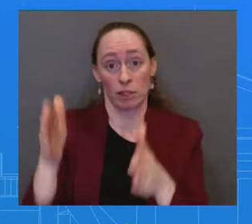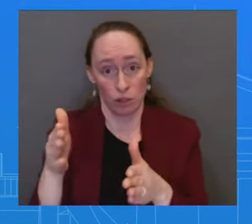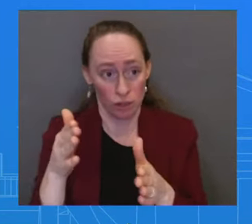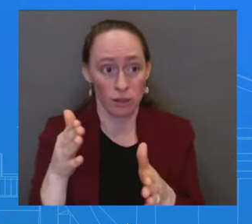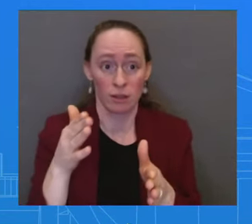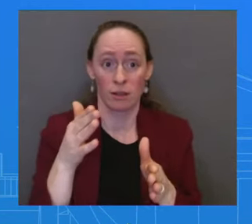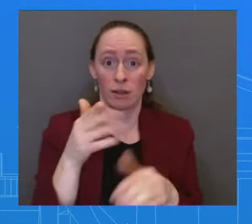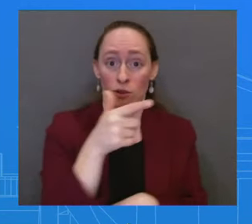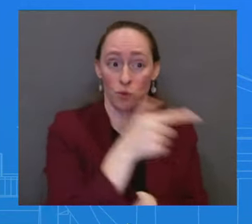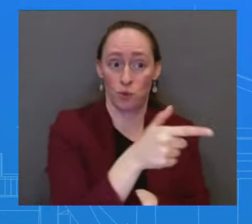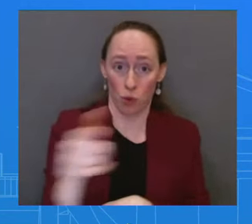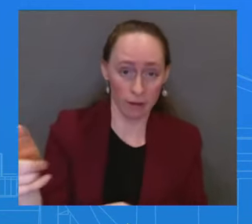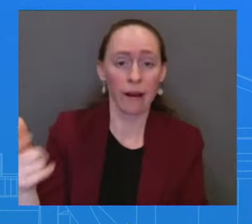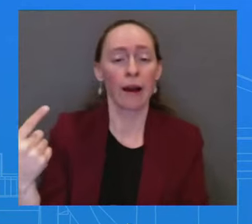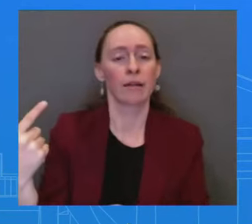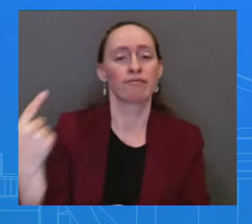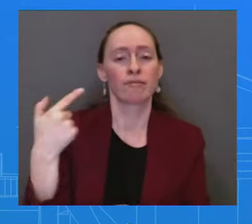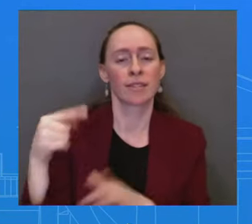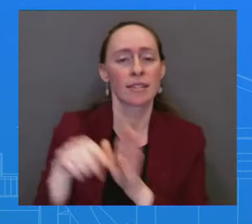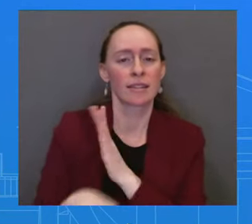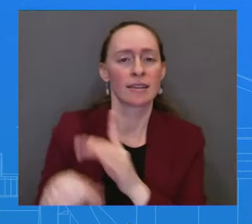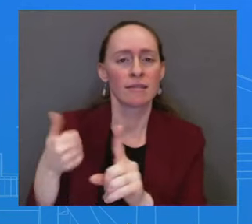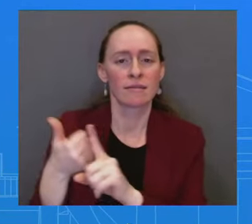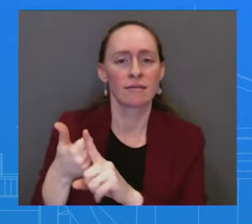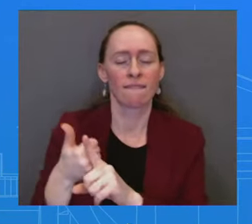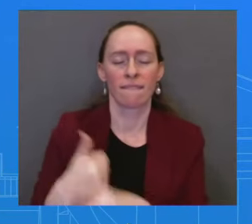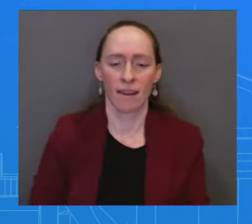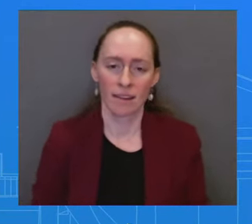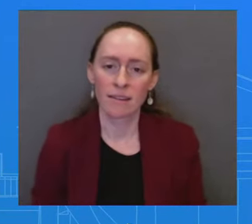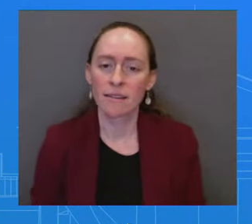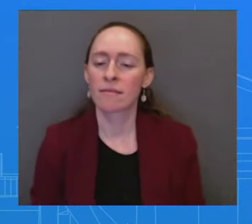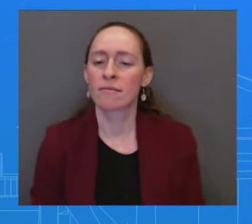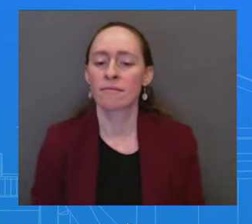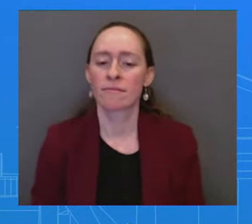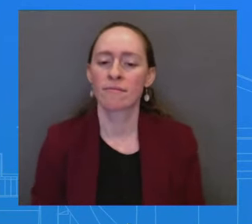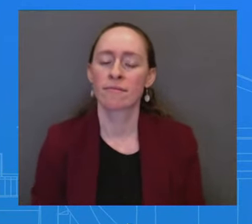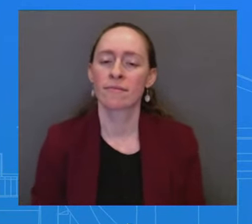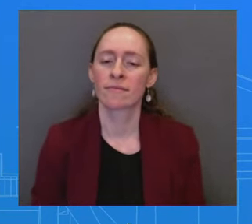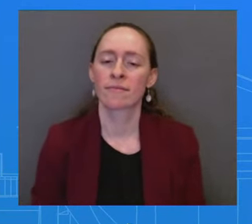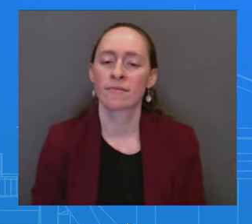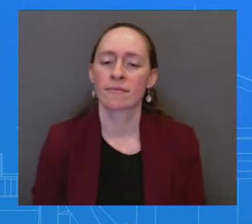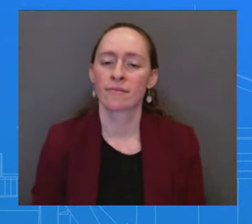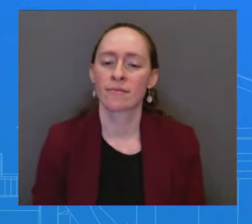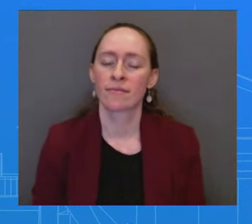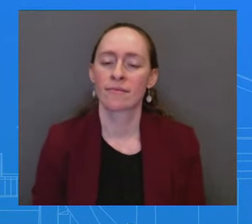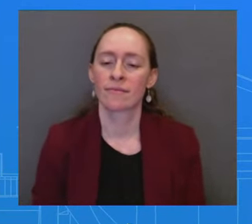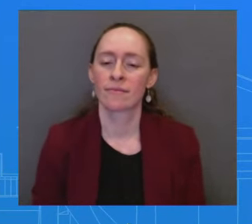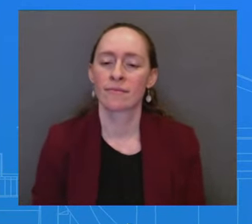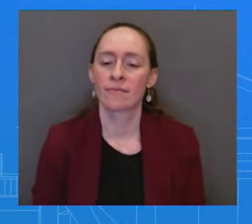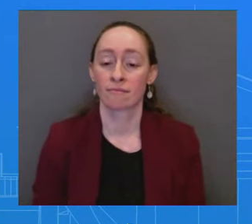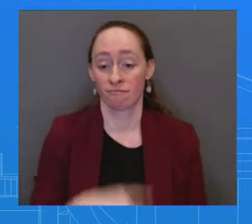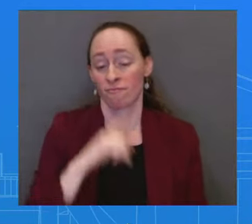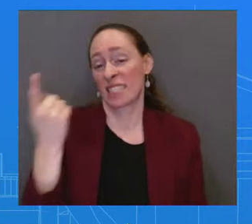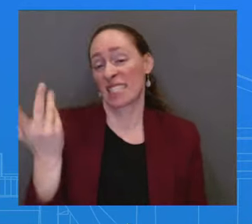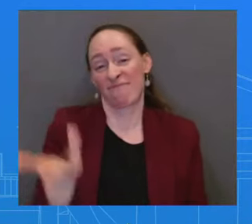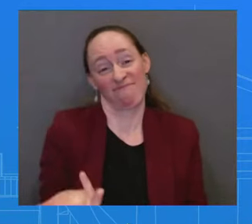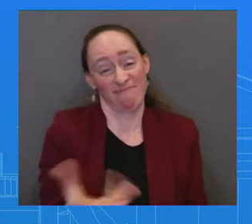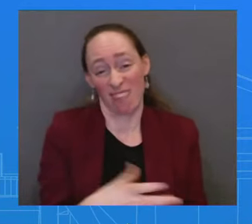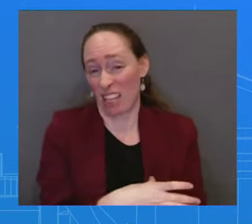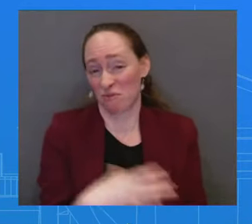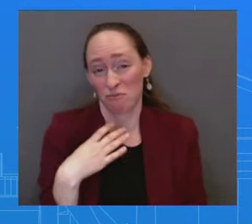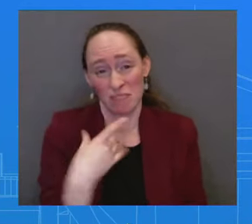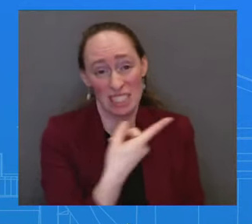recent tragedy underscores the needs for Congress to act and to take action to end this epidemic of gun violence that we're seeing